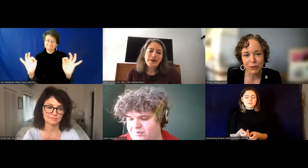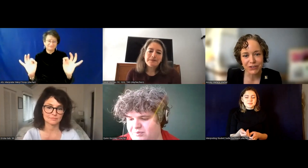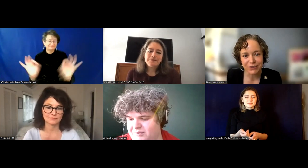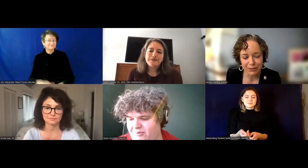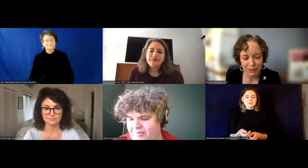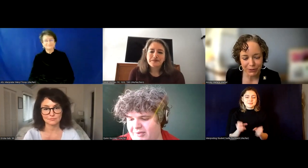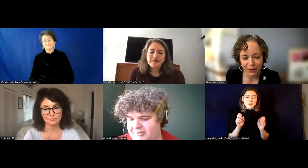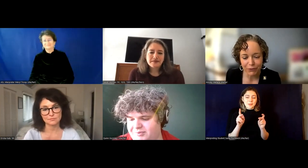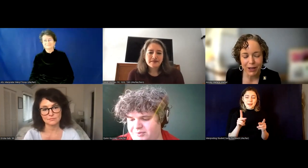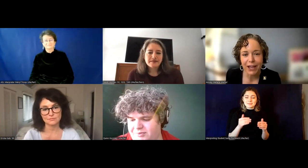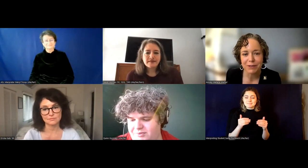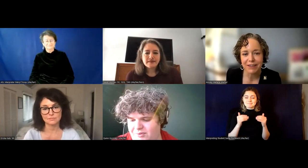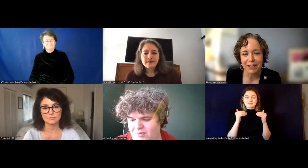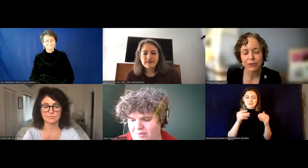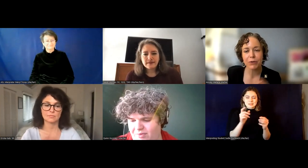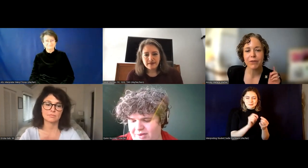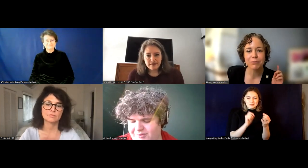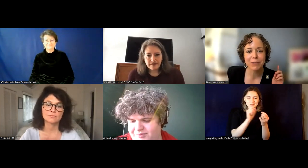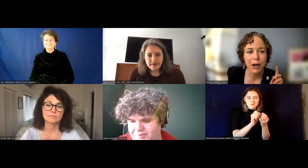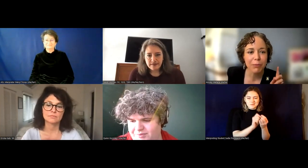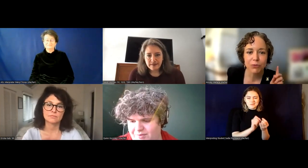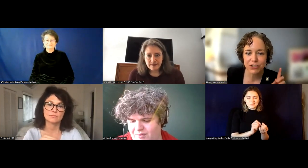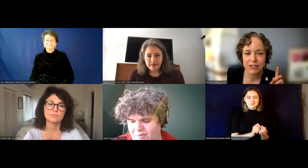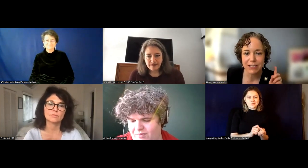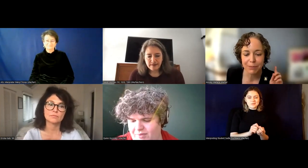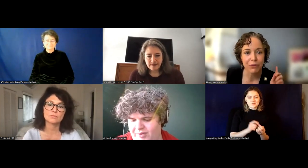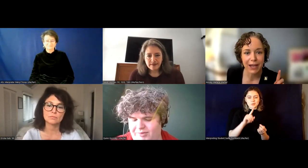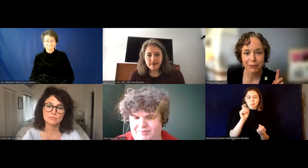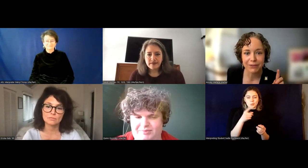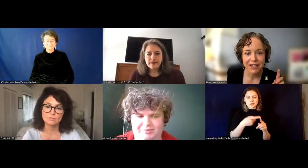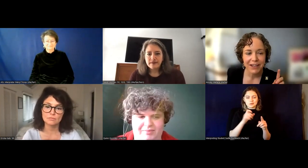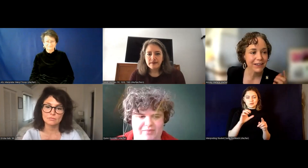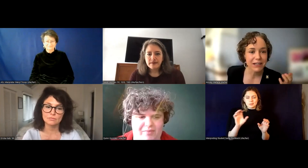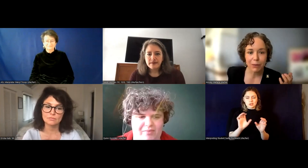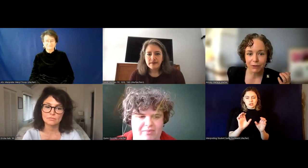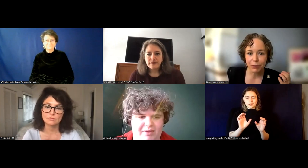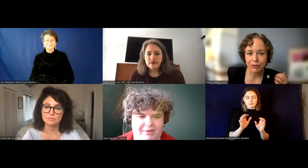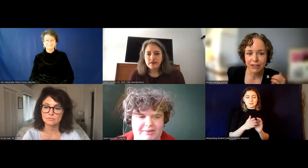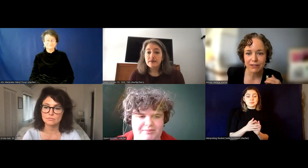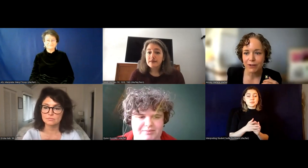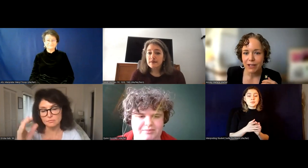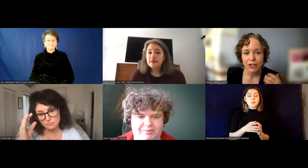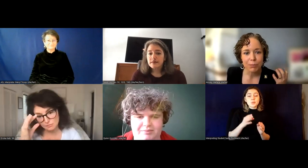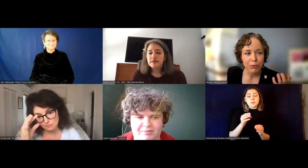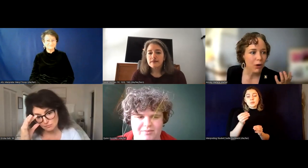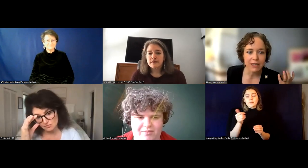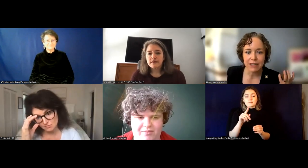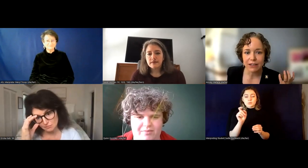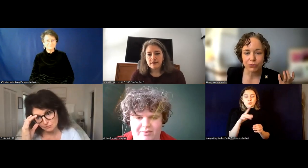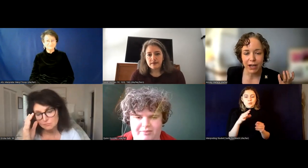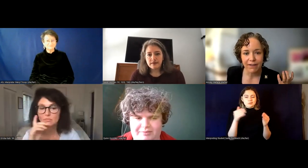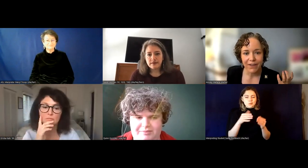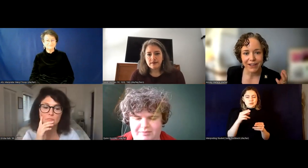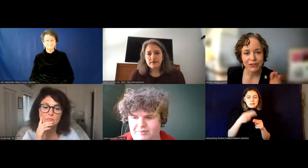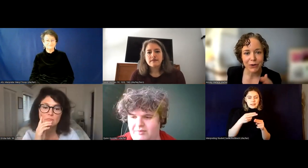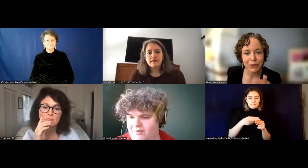specific questions that people have, have been sending. There has been a couple of questions about names, and I think coming from a place of, you people wanting to get